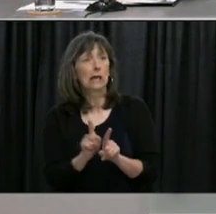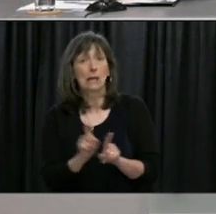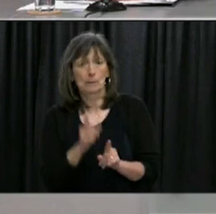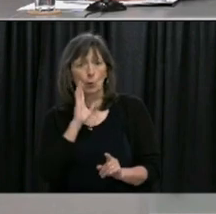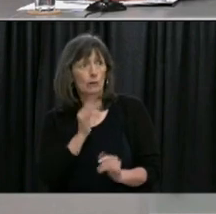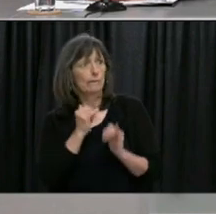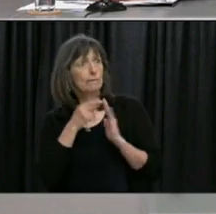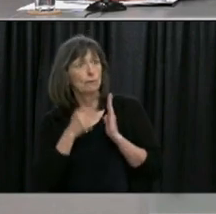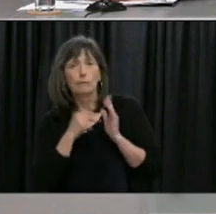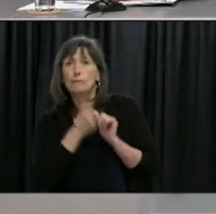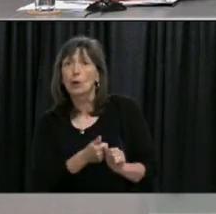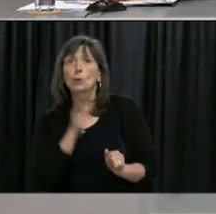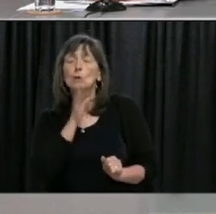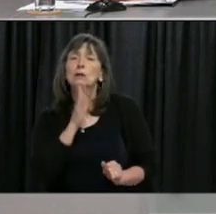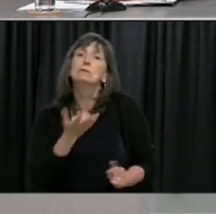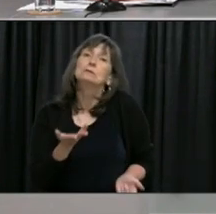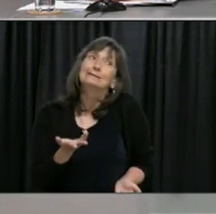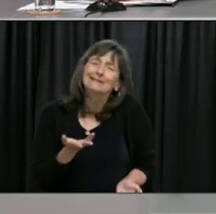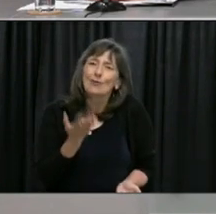of quarantine